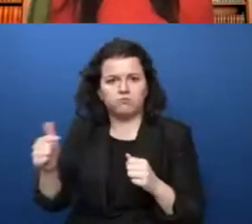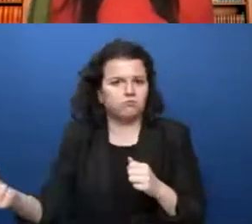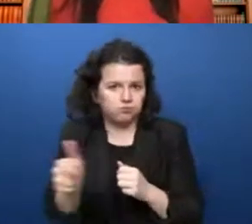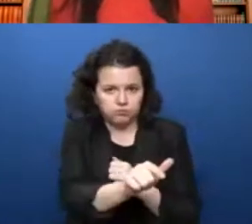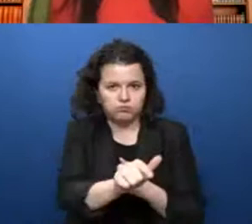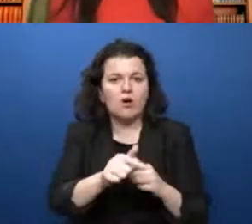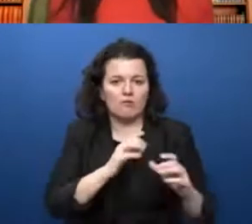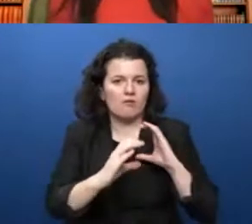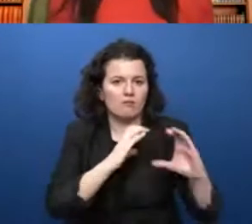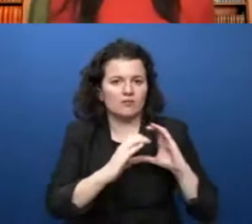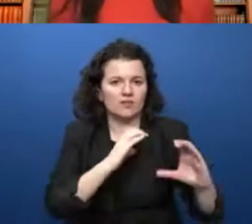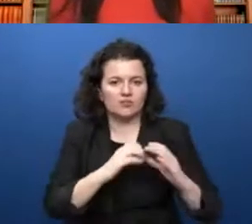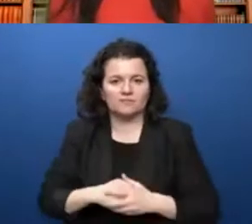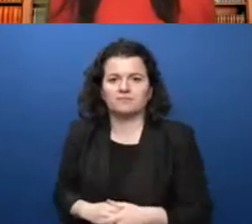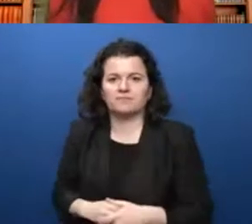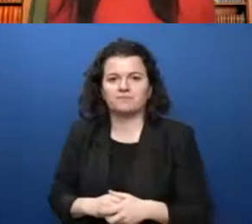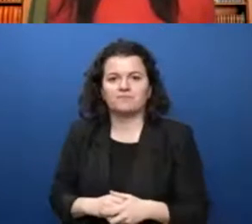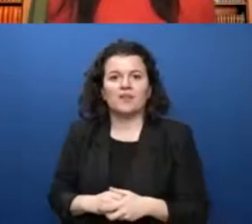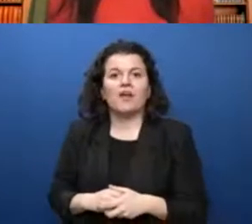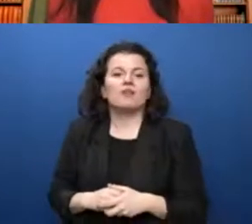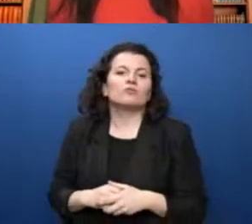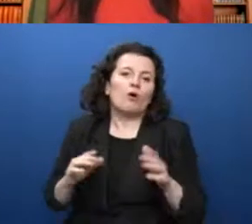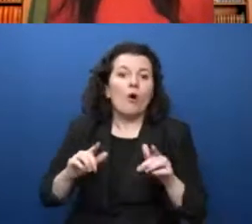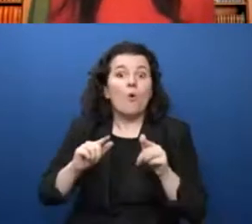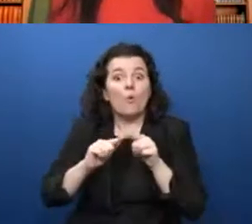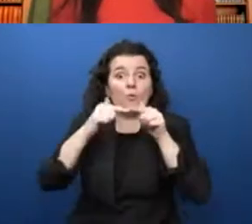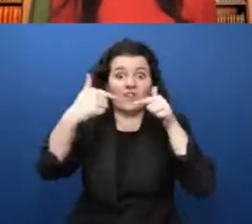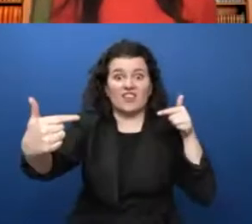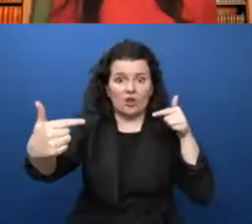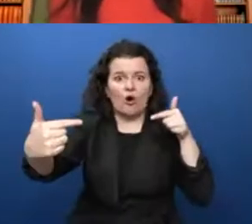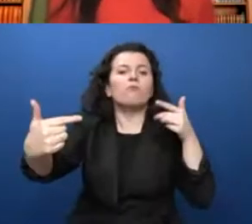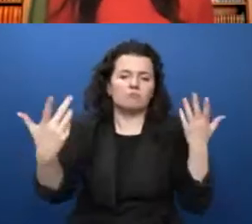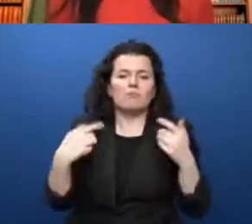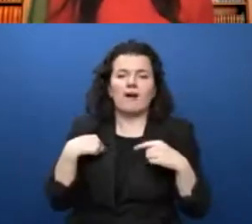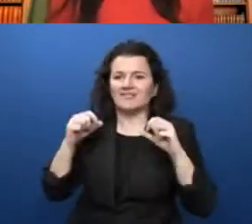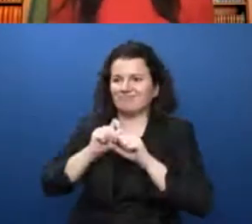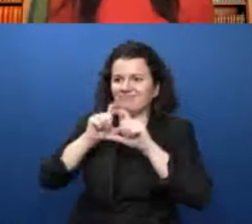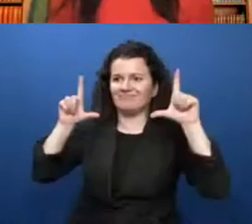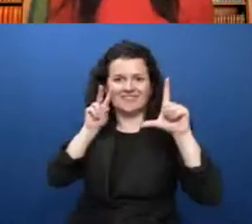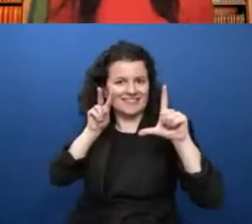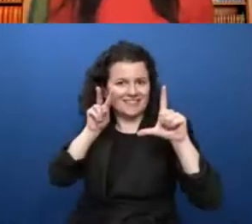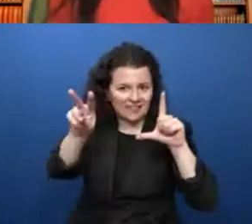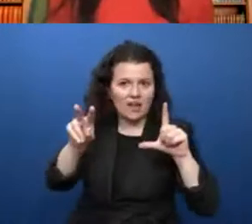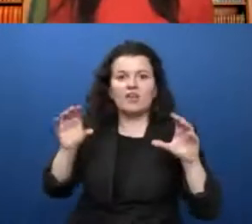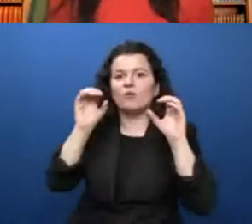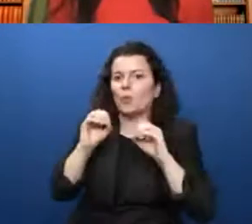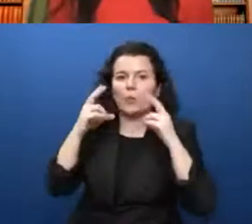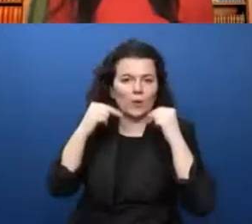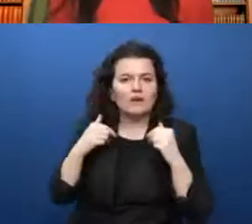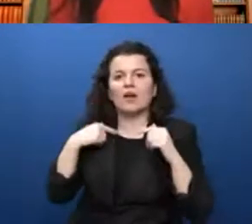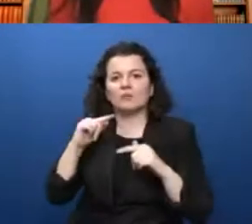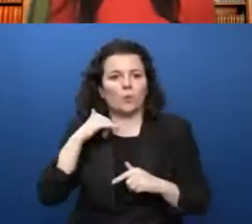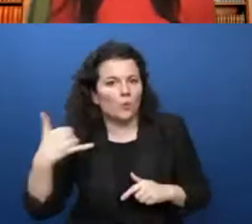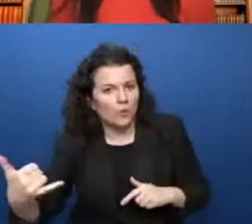obviously requires sight, so someone without sight can't use video relay service. We provide